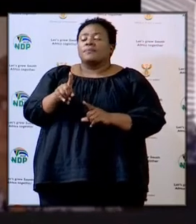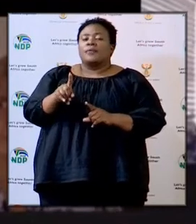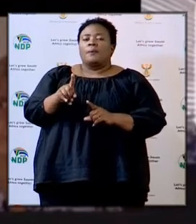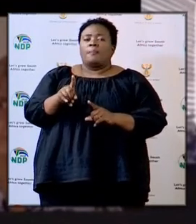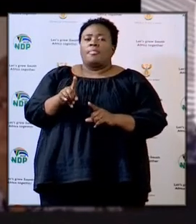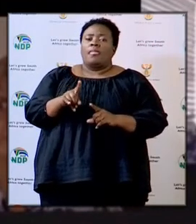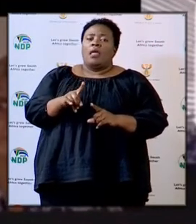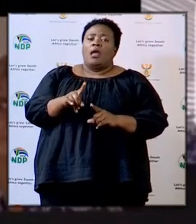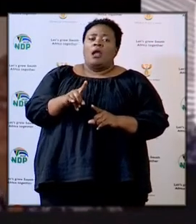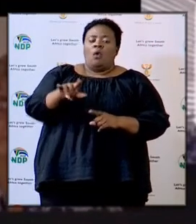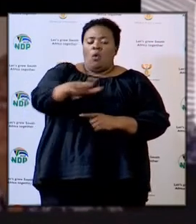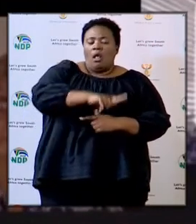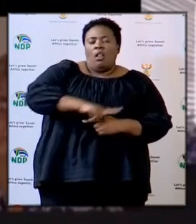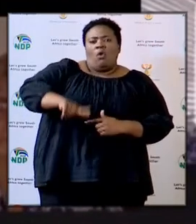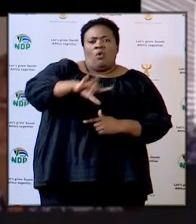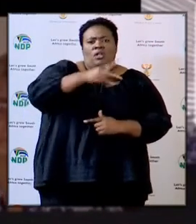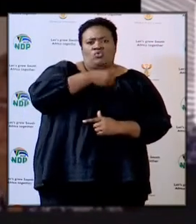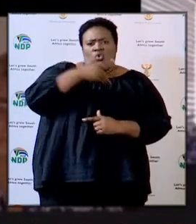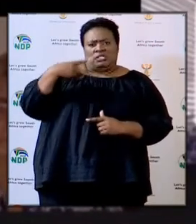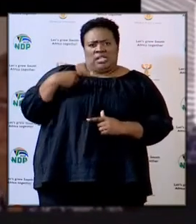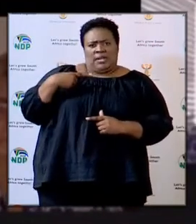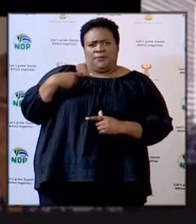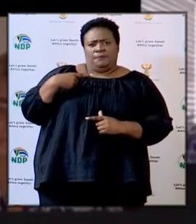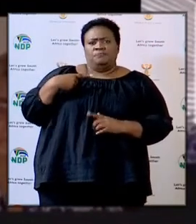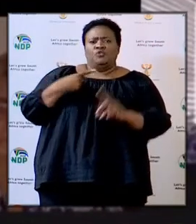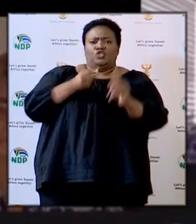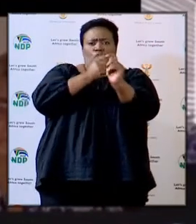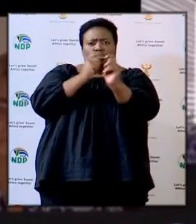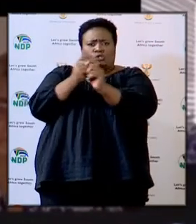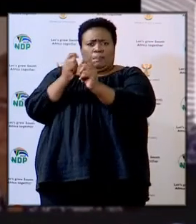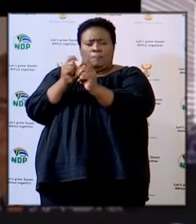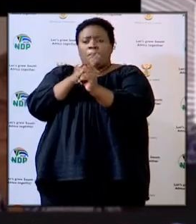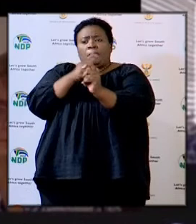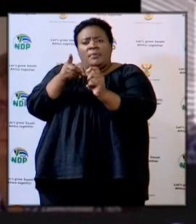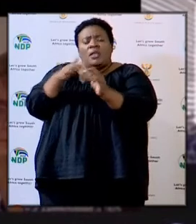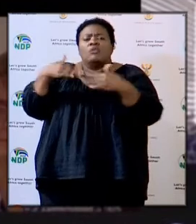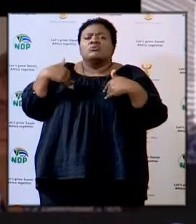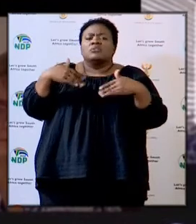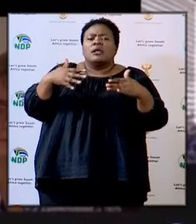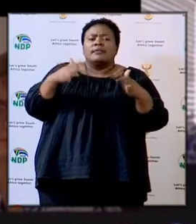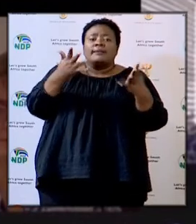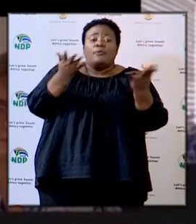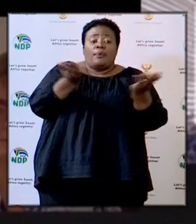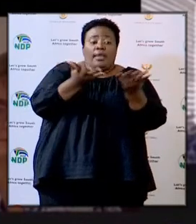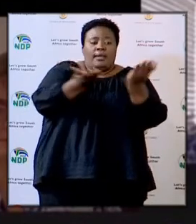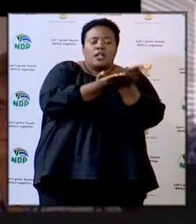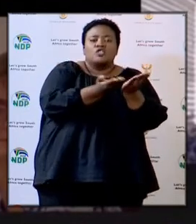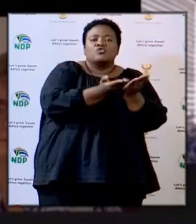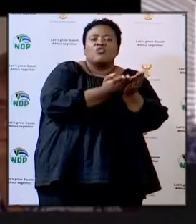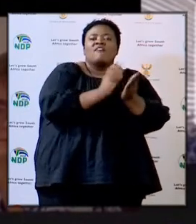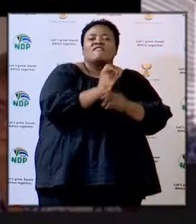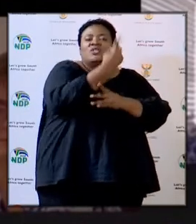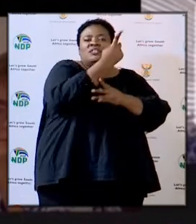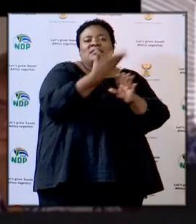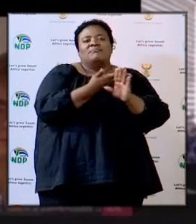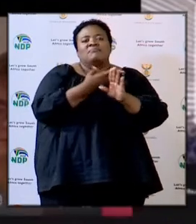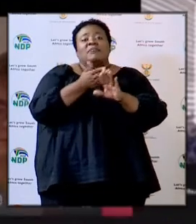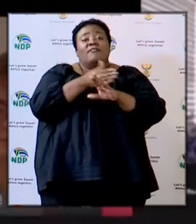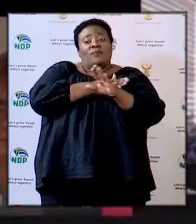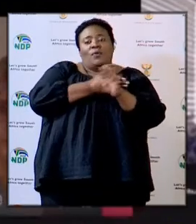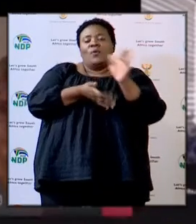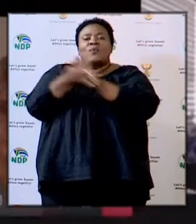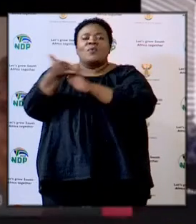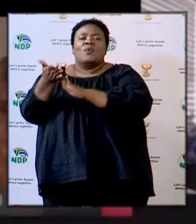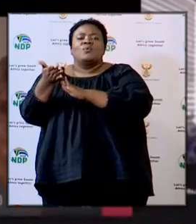local doctors mainly in our township areas who will start at our schools first before they go to their